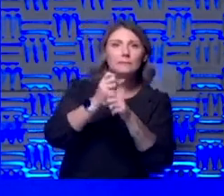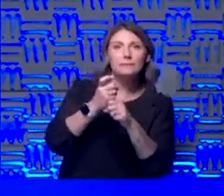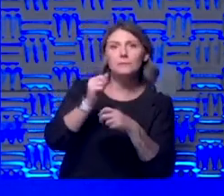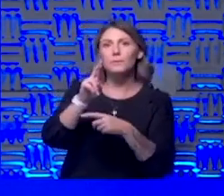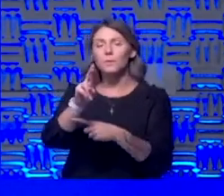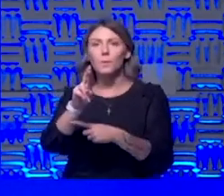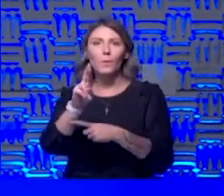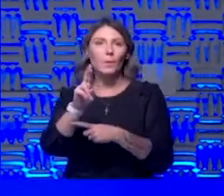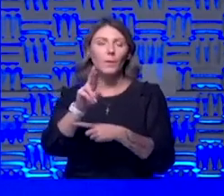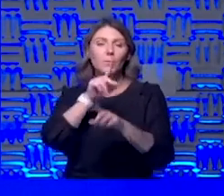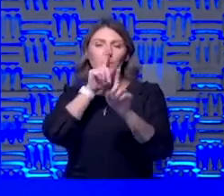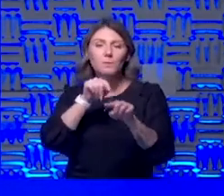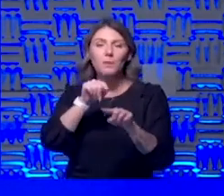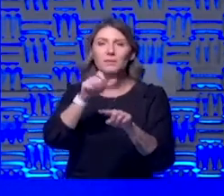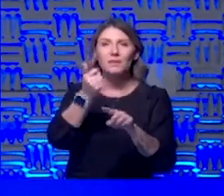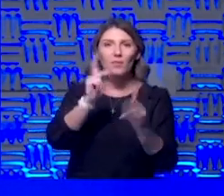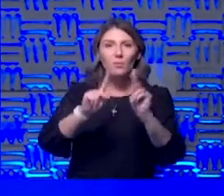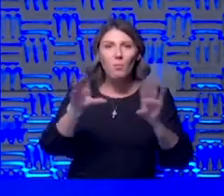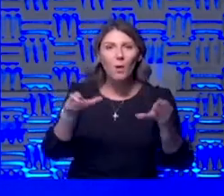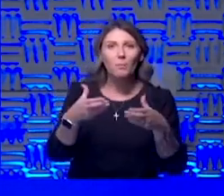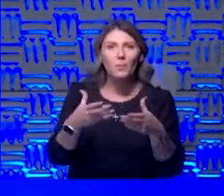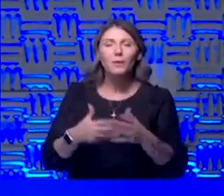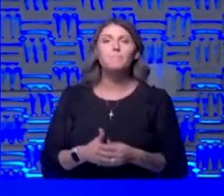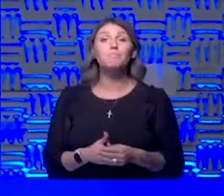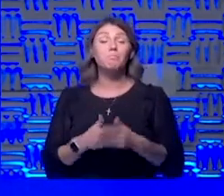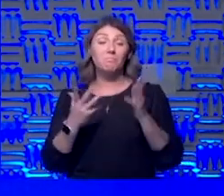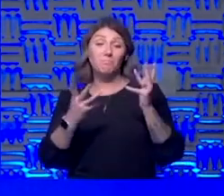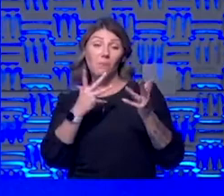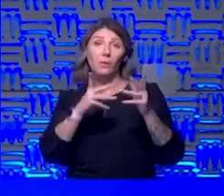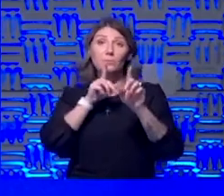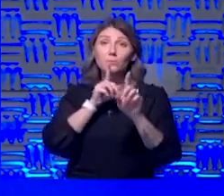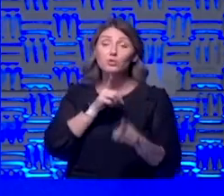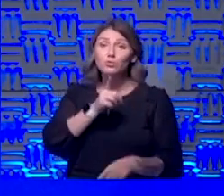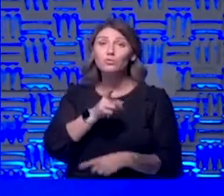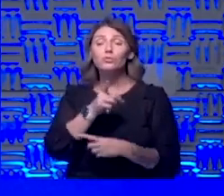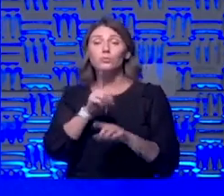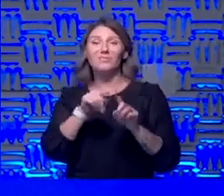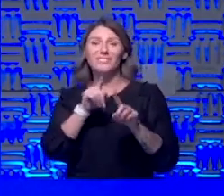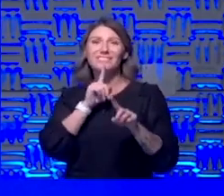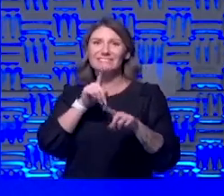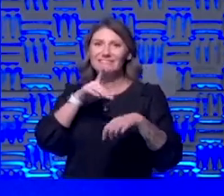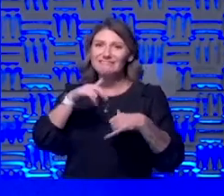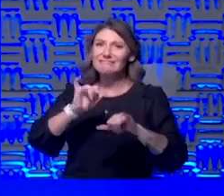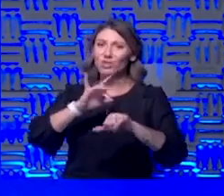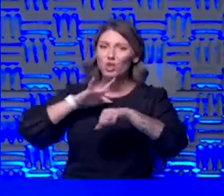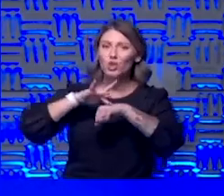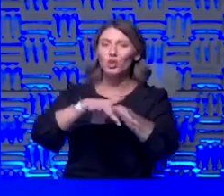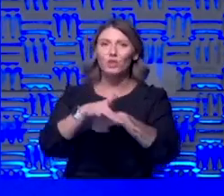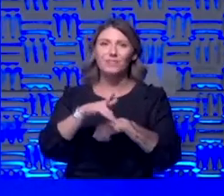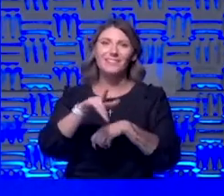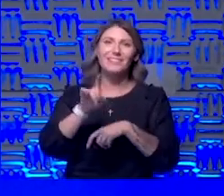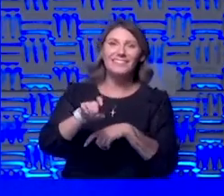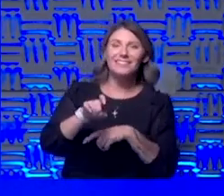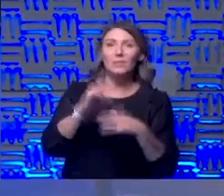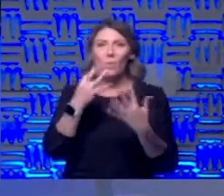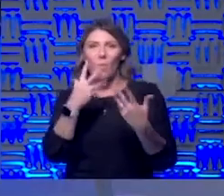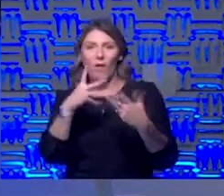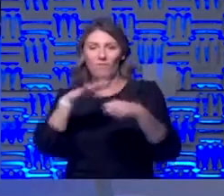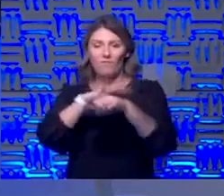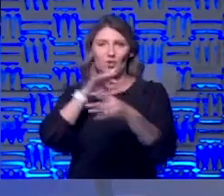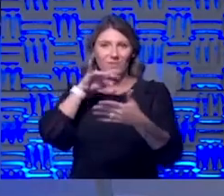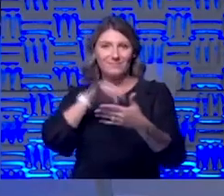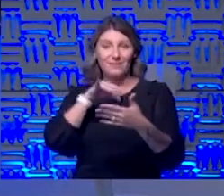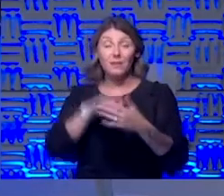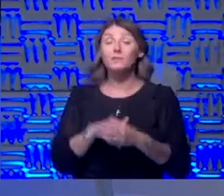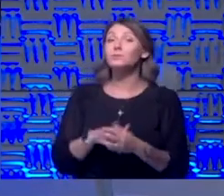as well as in other populations that could possibly be true i think it's still very early though and we need to kind of wait for the full studies but i